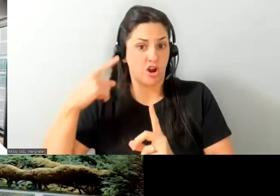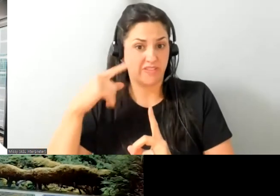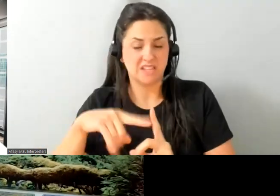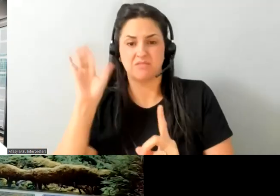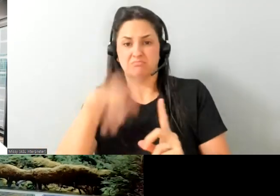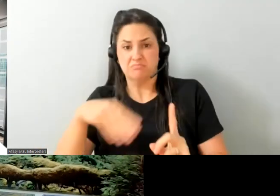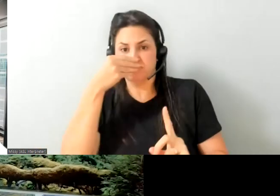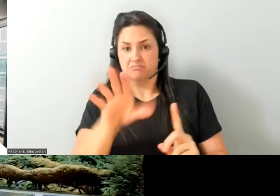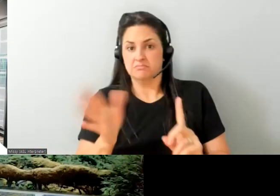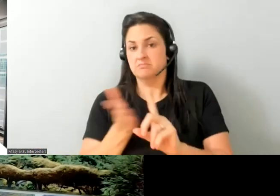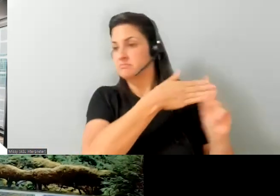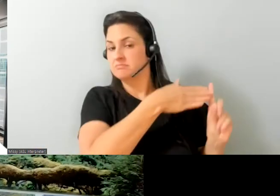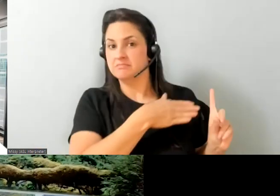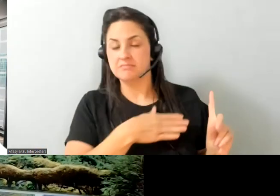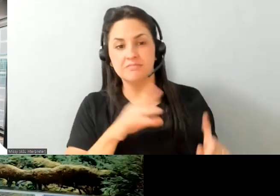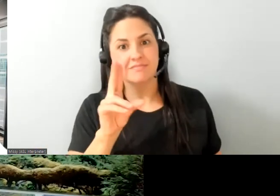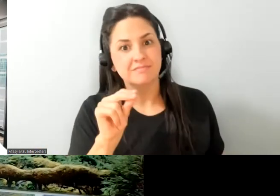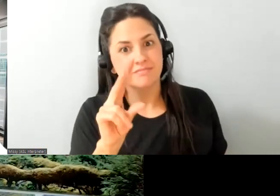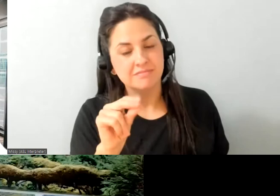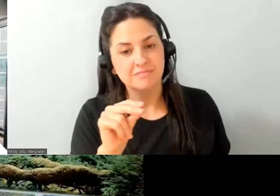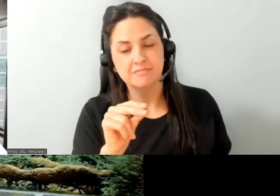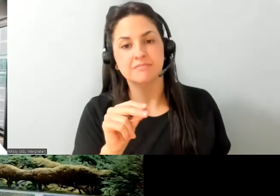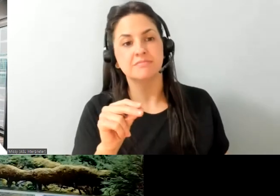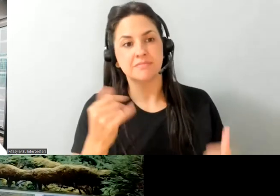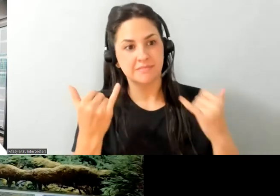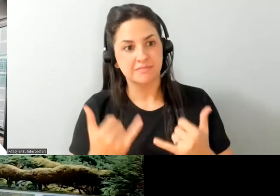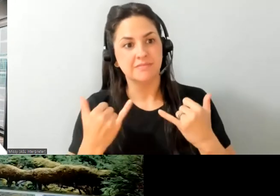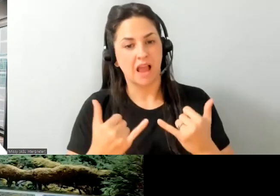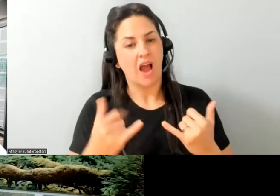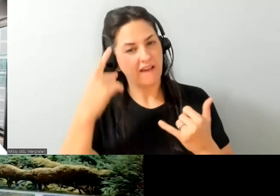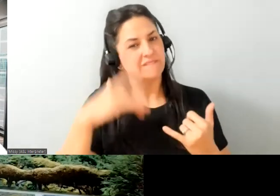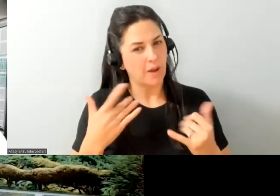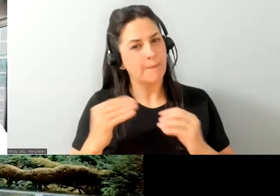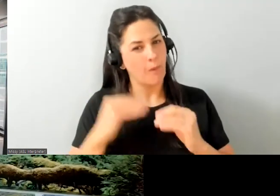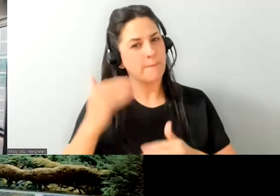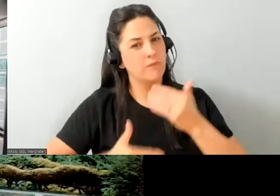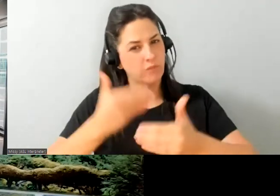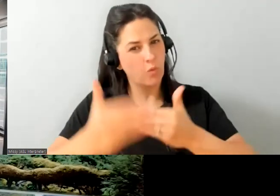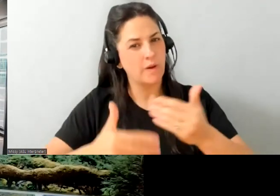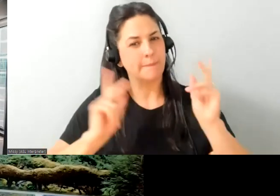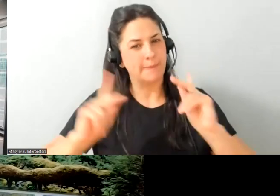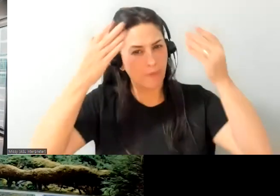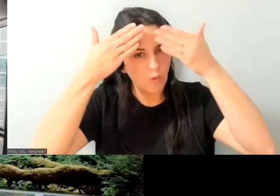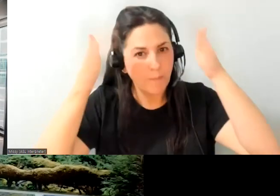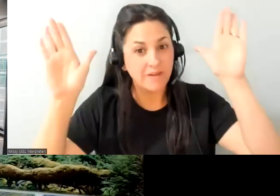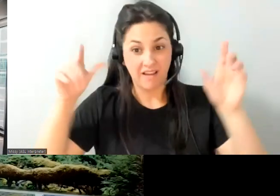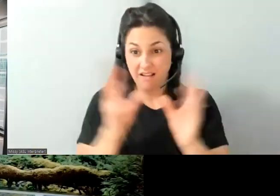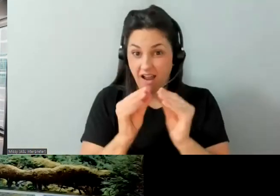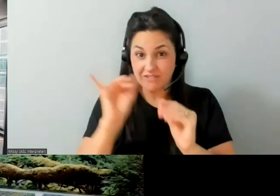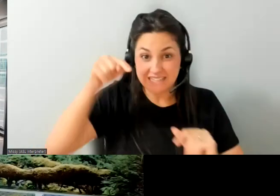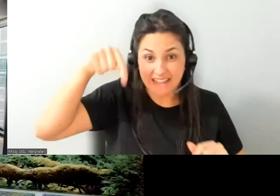go there so i would just say i i don't see that as going away it's only going to move forward and conferences like this will help